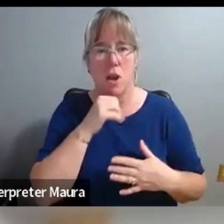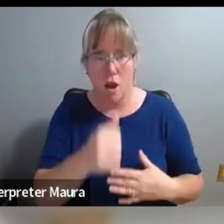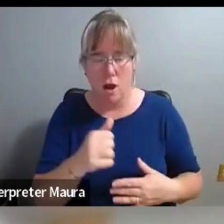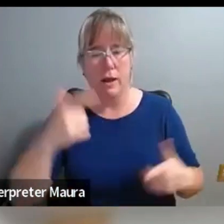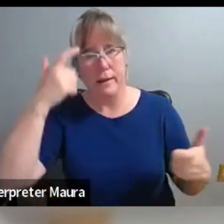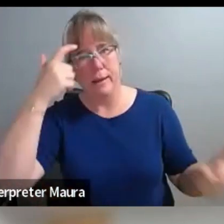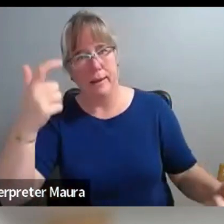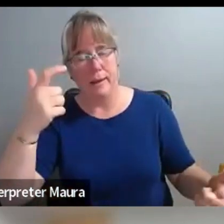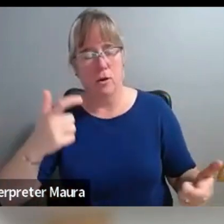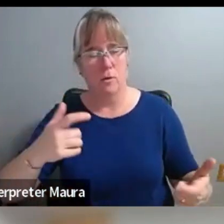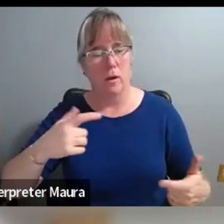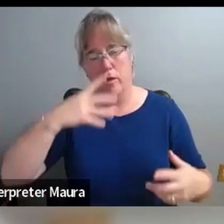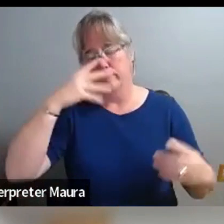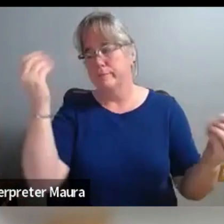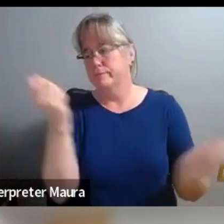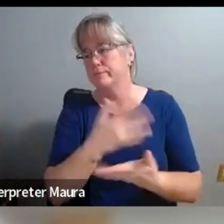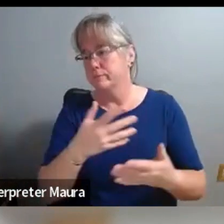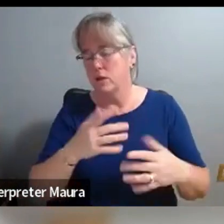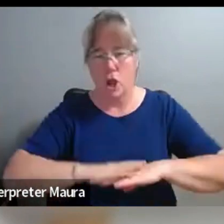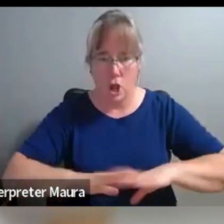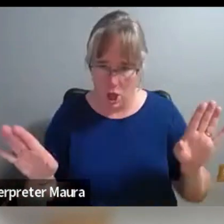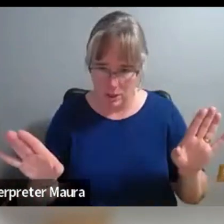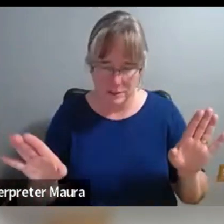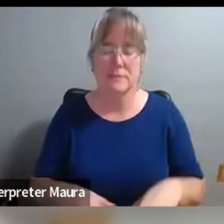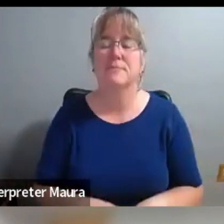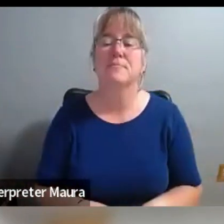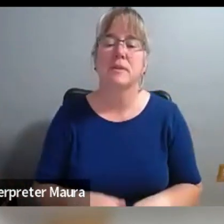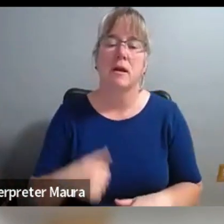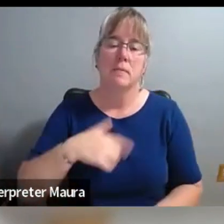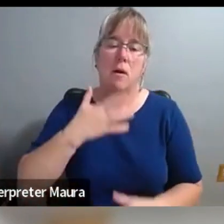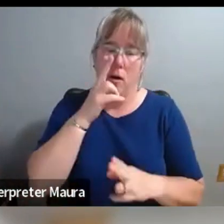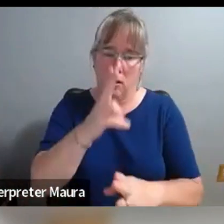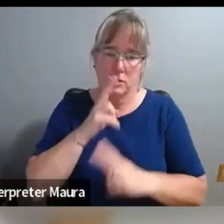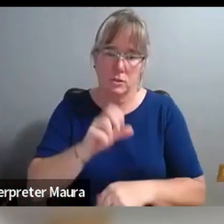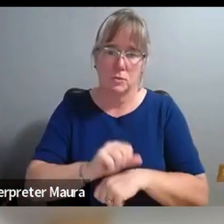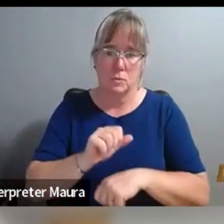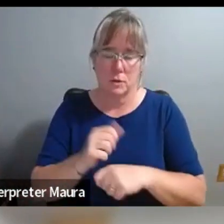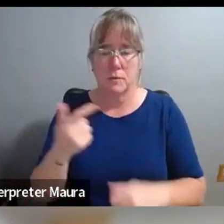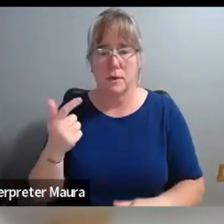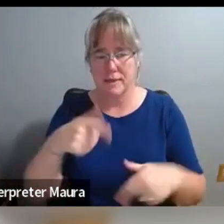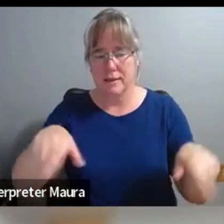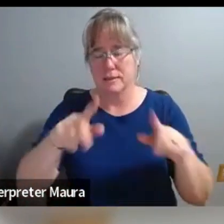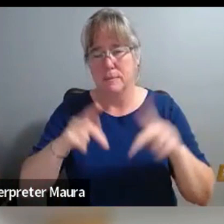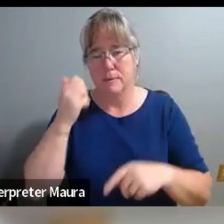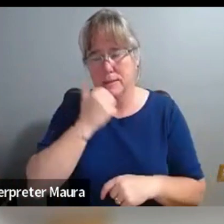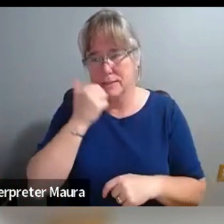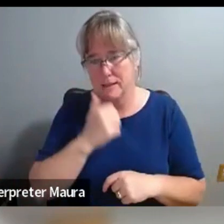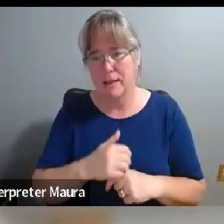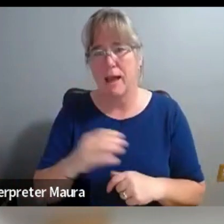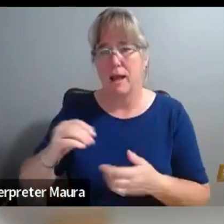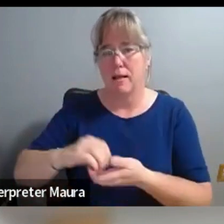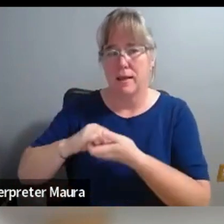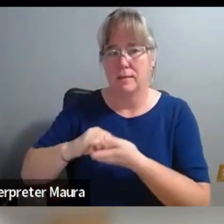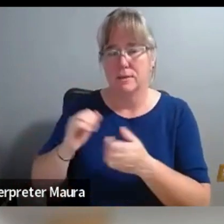I am humbled to be able to work with Kim and Jocelyn on a daily basis, and to have been able to collaborate with Glenn and